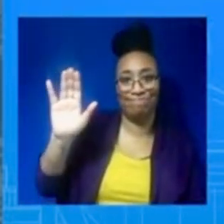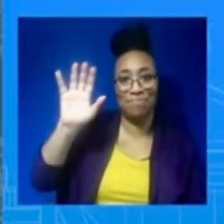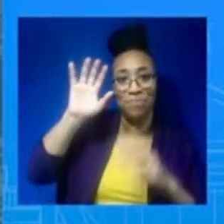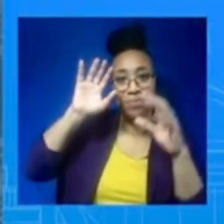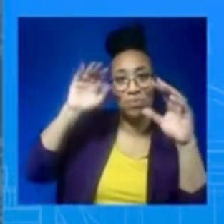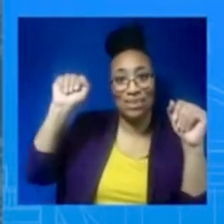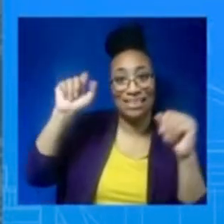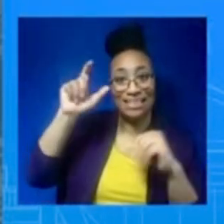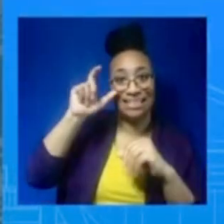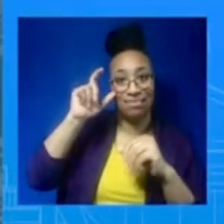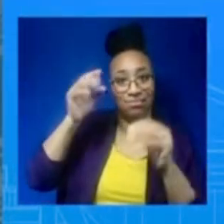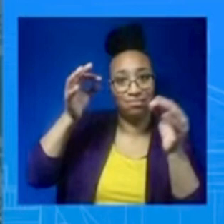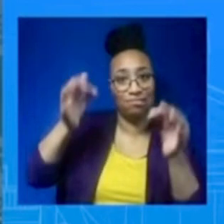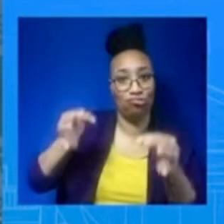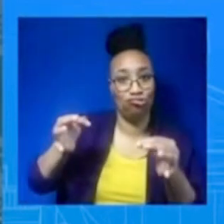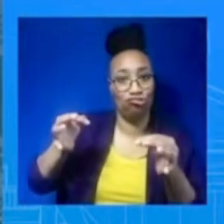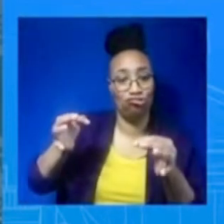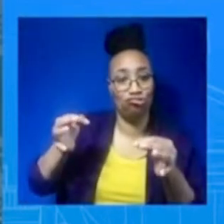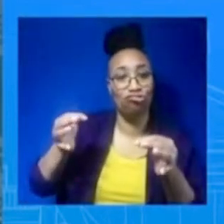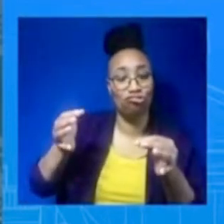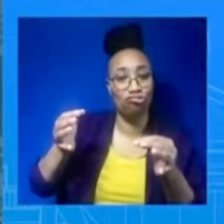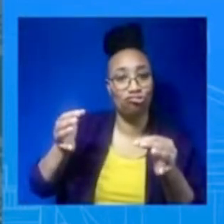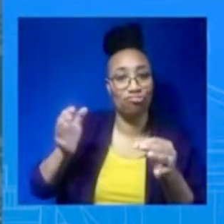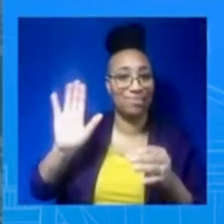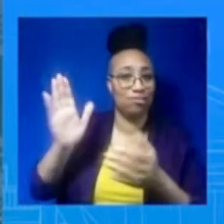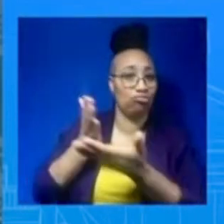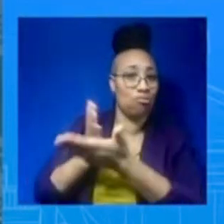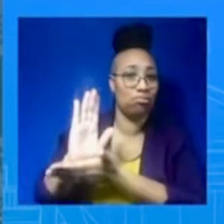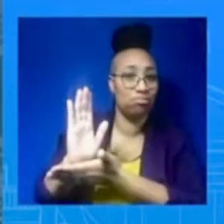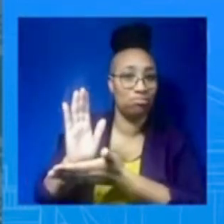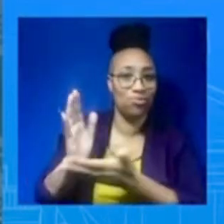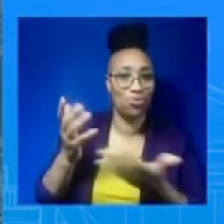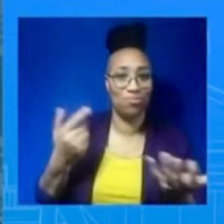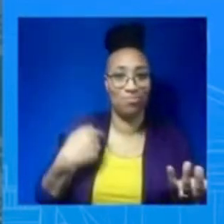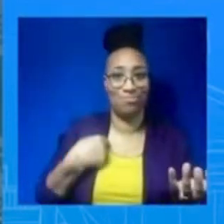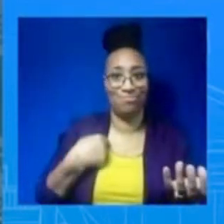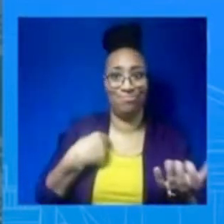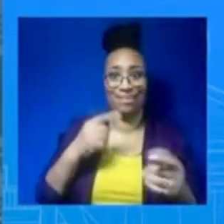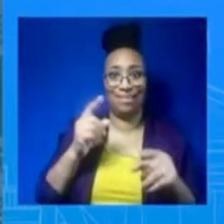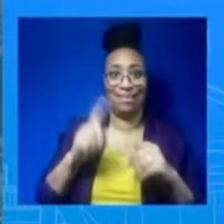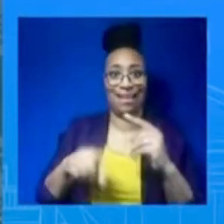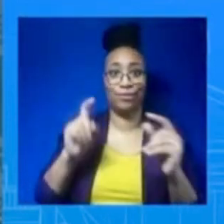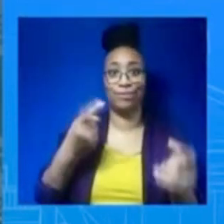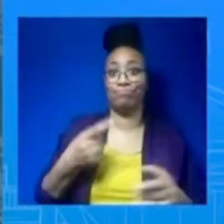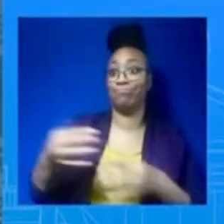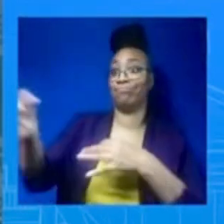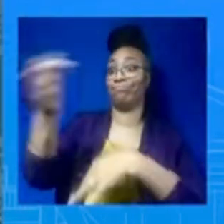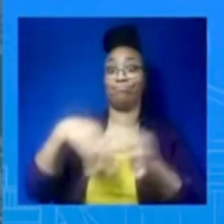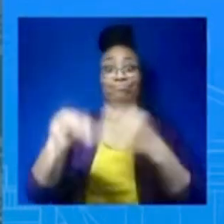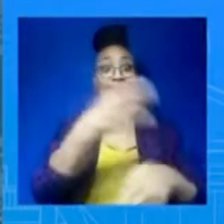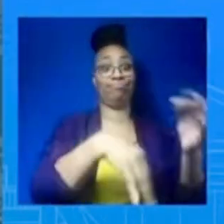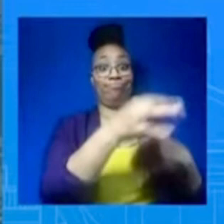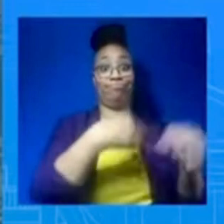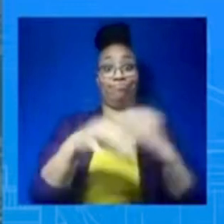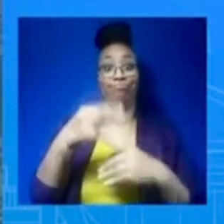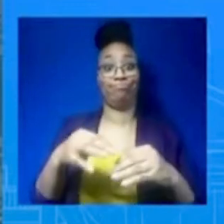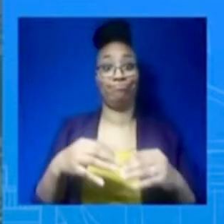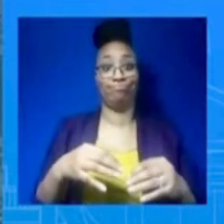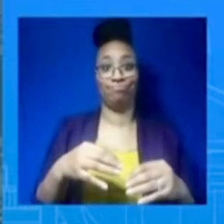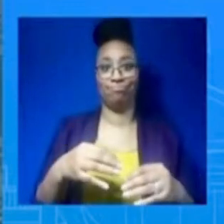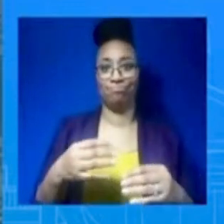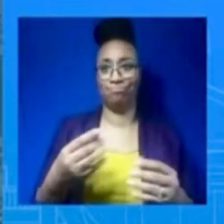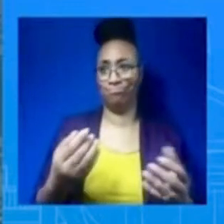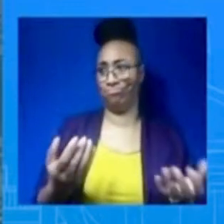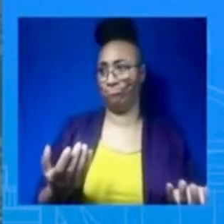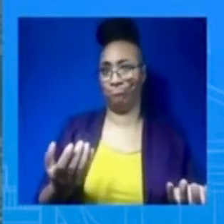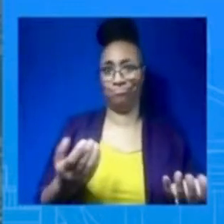no one's going to replace Marty Walsh. He was one of a kind, as I just laid out, and incredibly effective. And we are very, very thankful for his